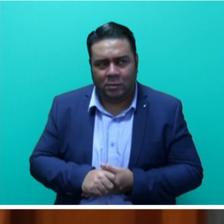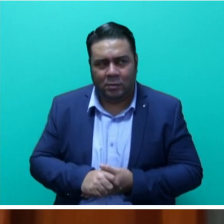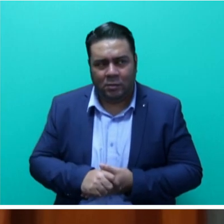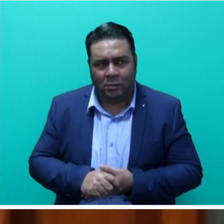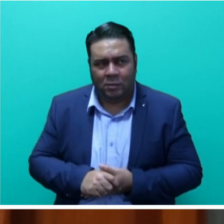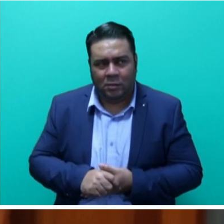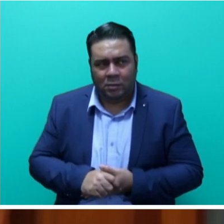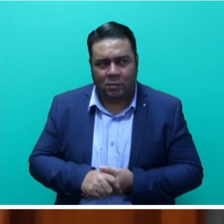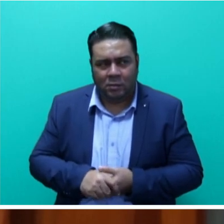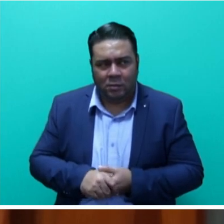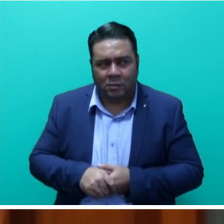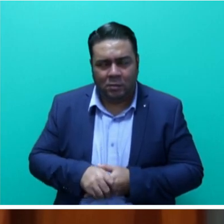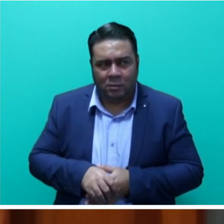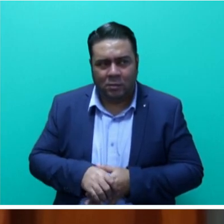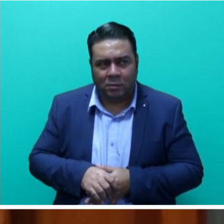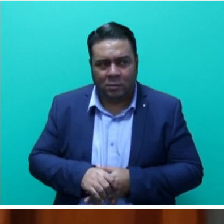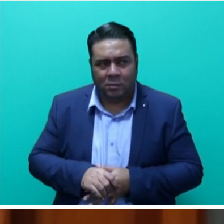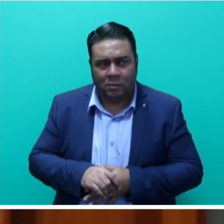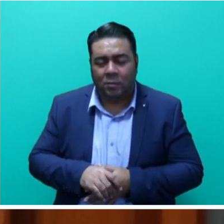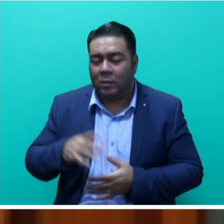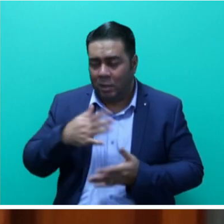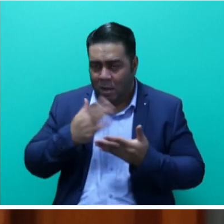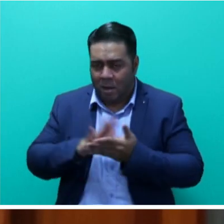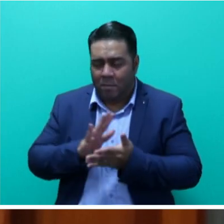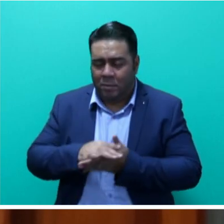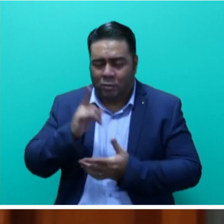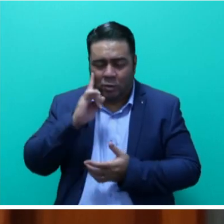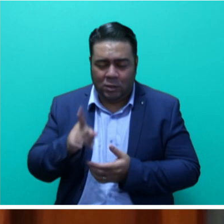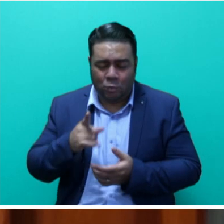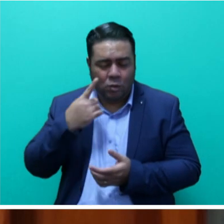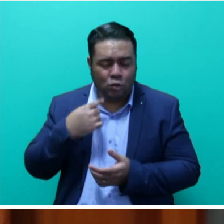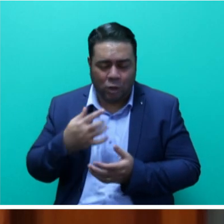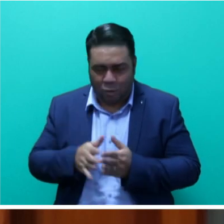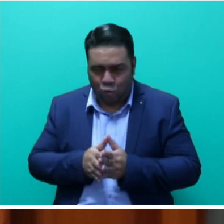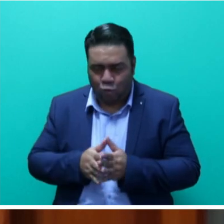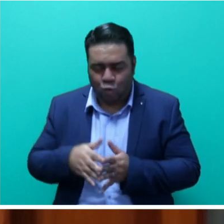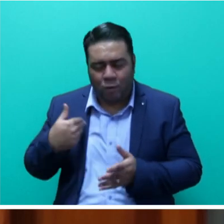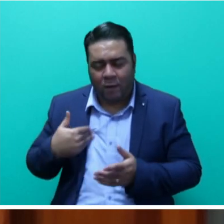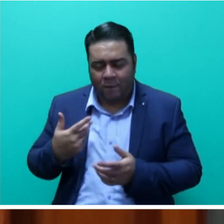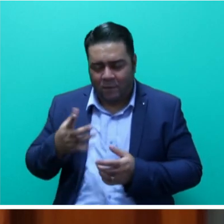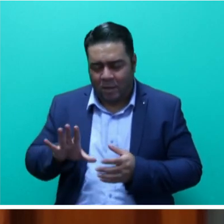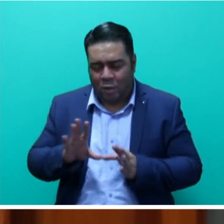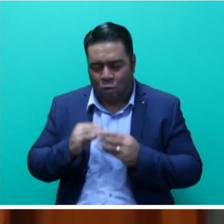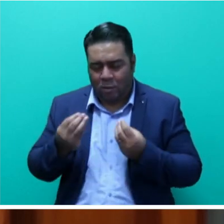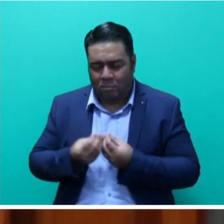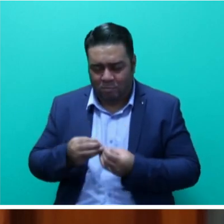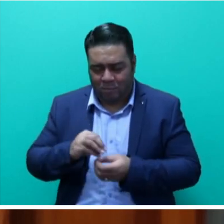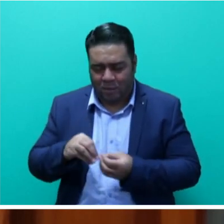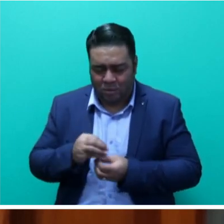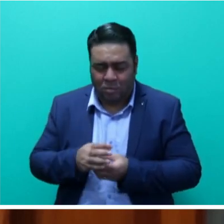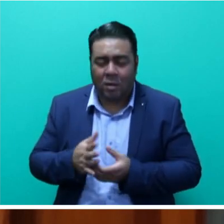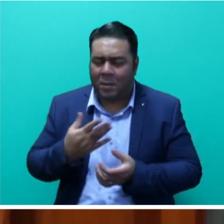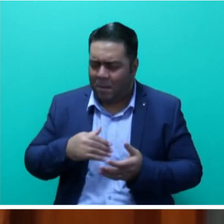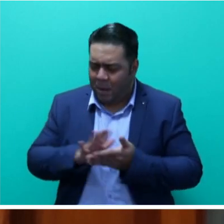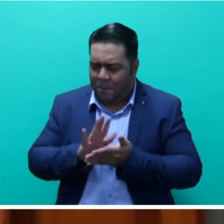And Honourable Agni Singh, you will be pleased to note that we intend to rejuvenate that body. Mr Speaker, sir, I am also happy to report that